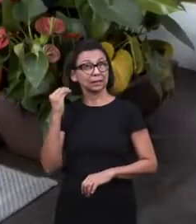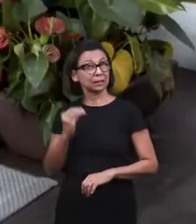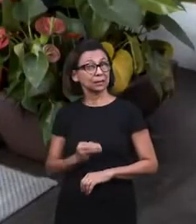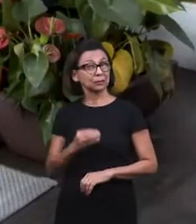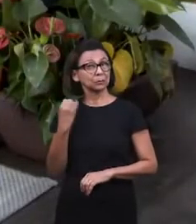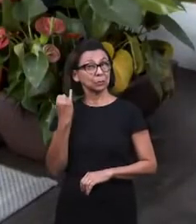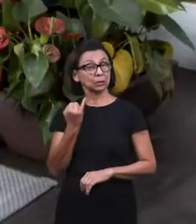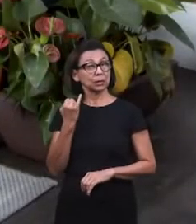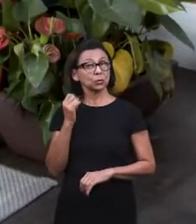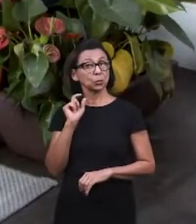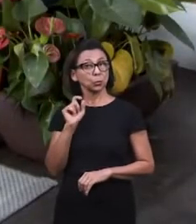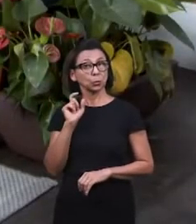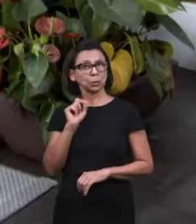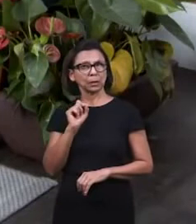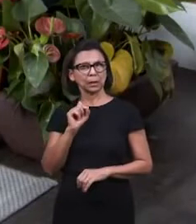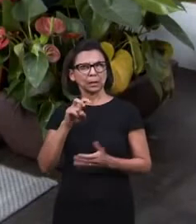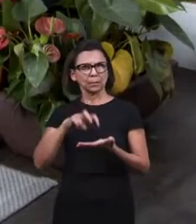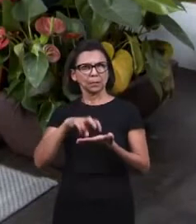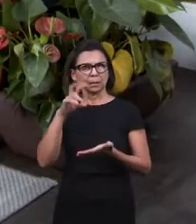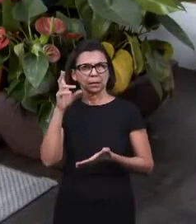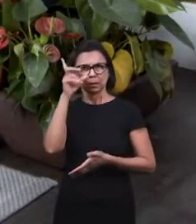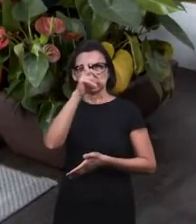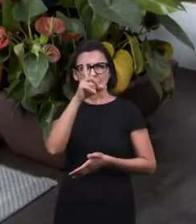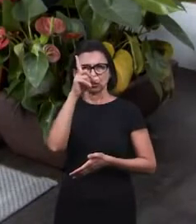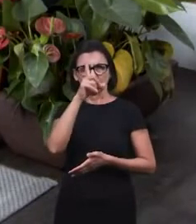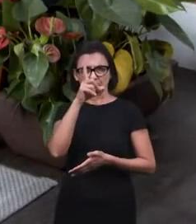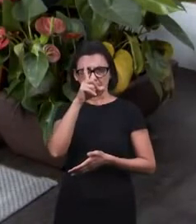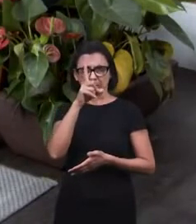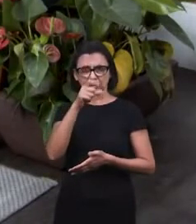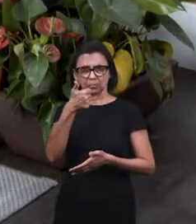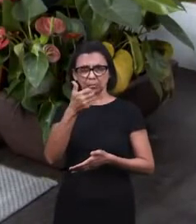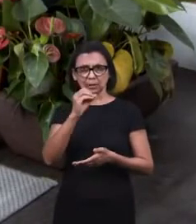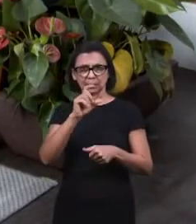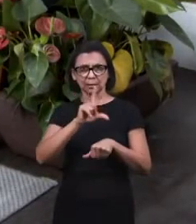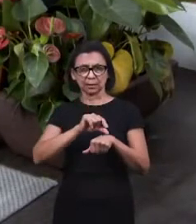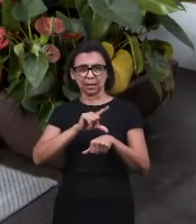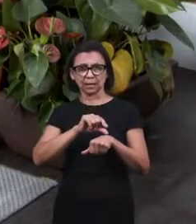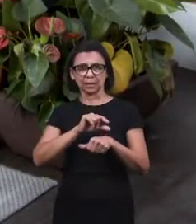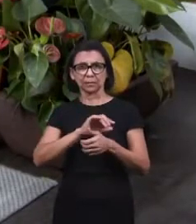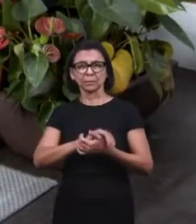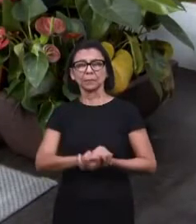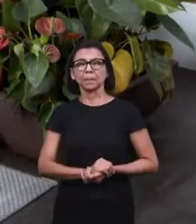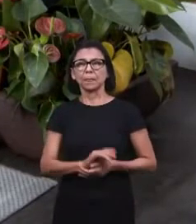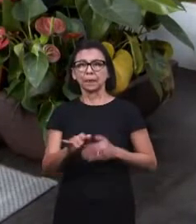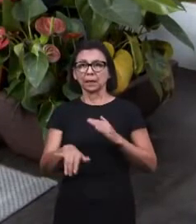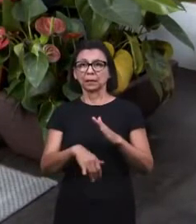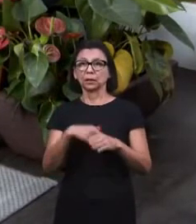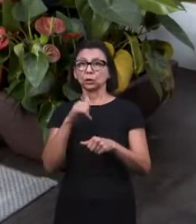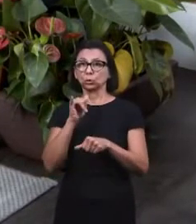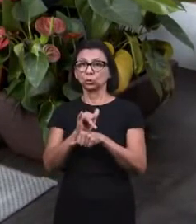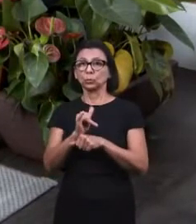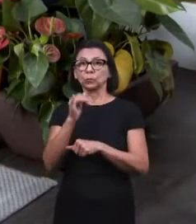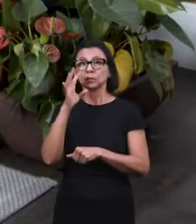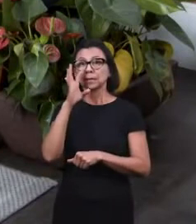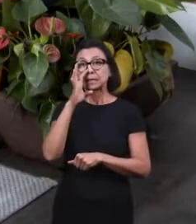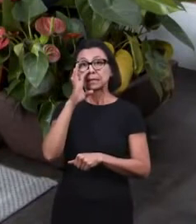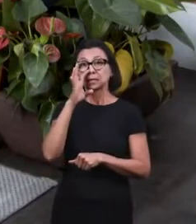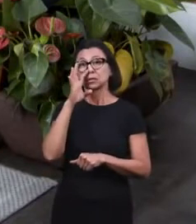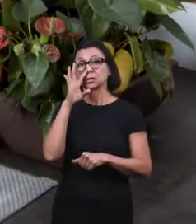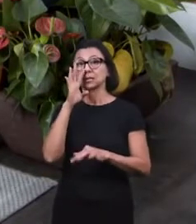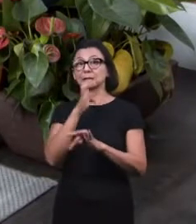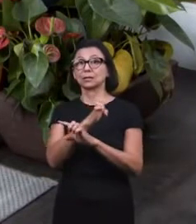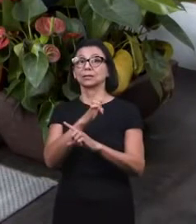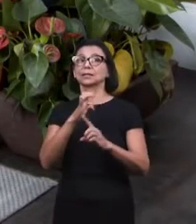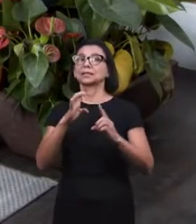sunday during 10 a.m in the morning on maranatha christian church's youtube channel you can watch our